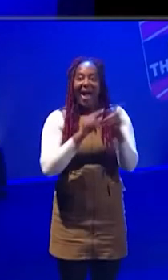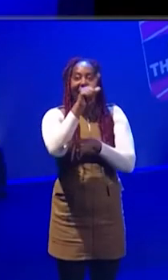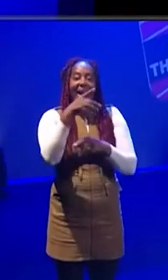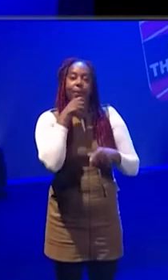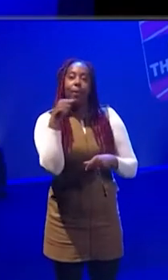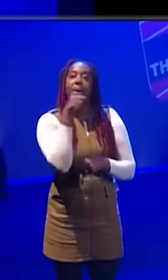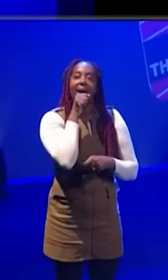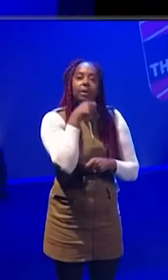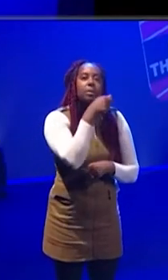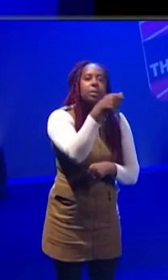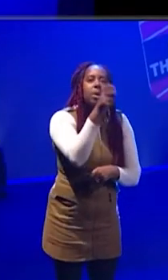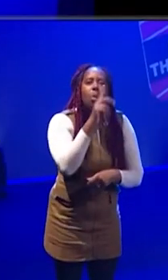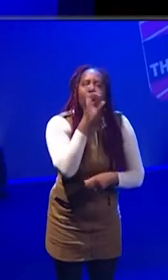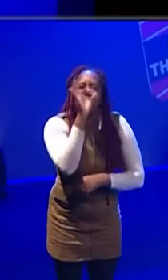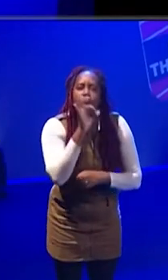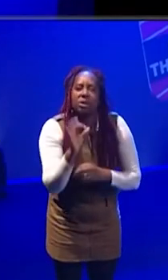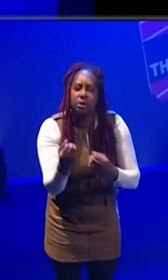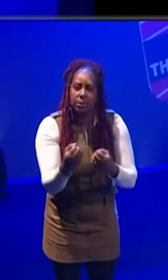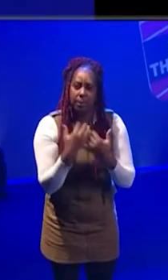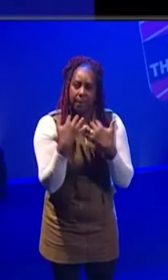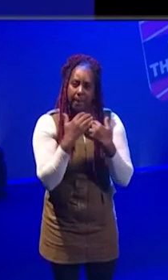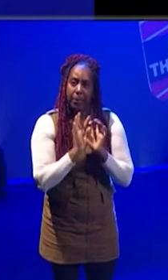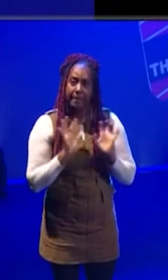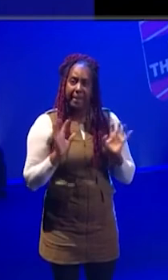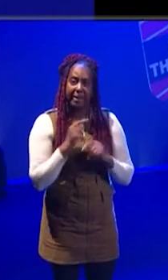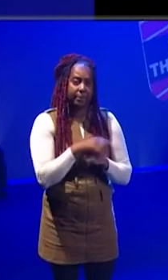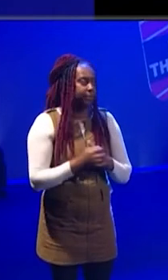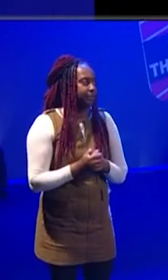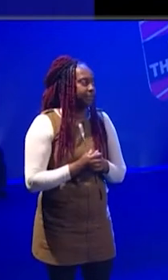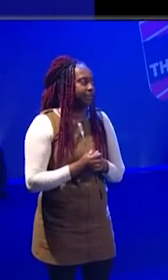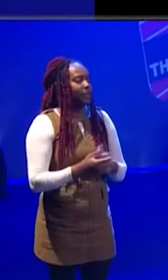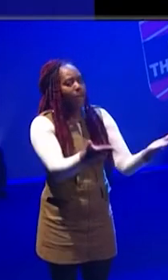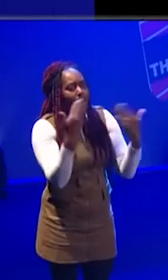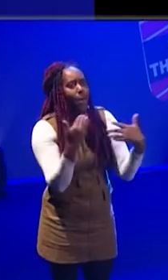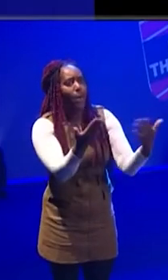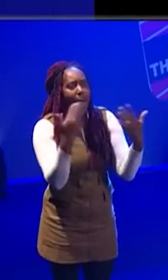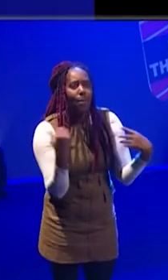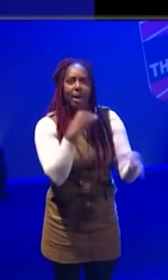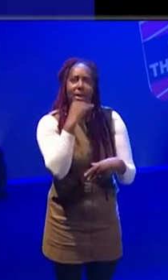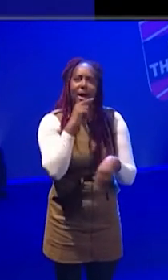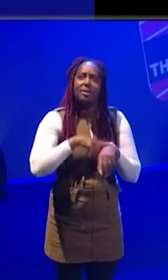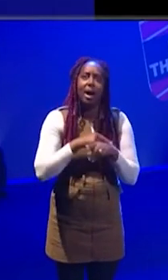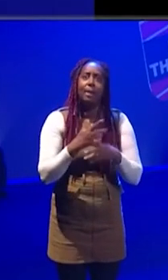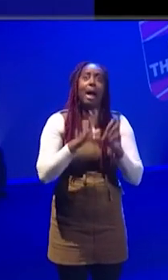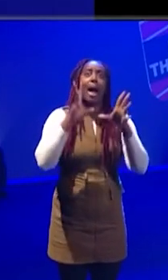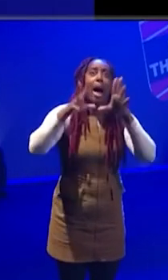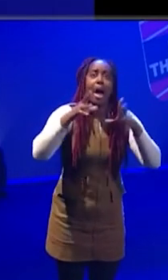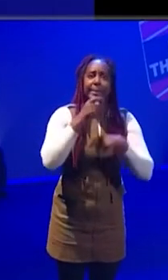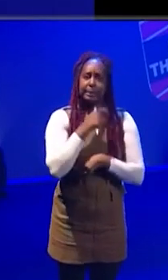over and repeat your question to the panellists. Come on, I've given you loads of time. Don't all jump to the mic.